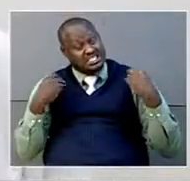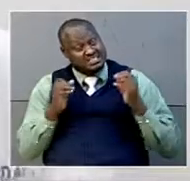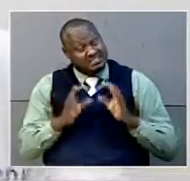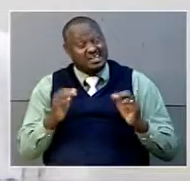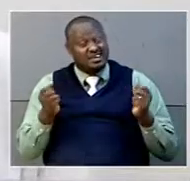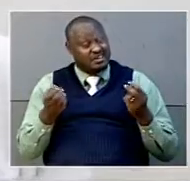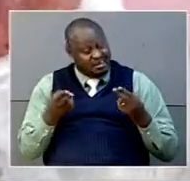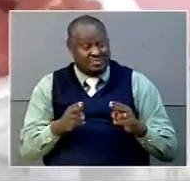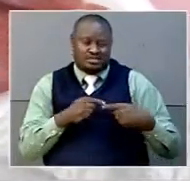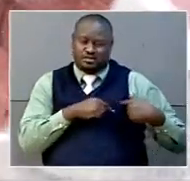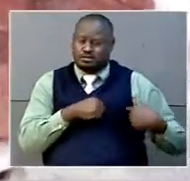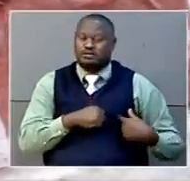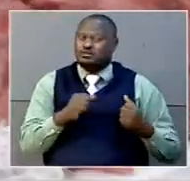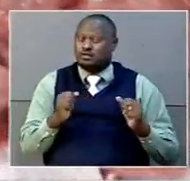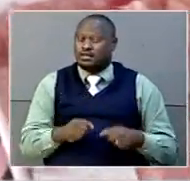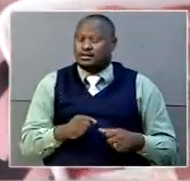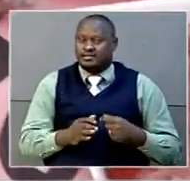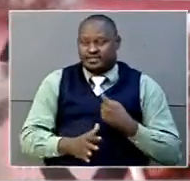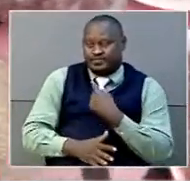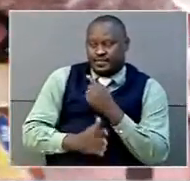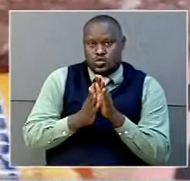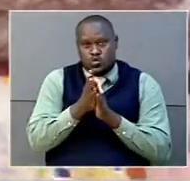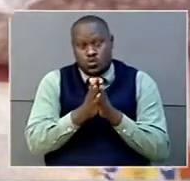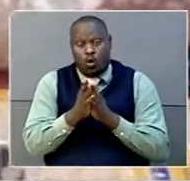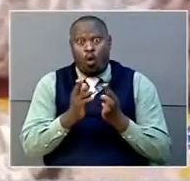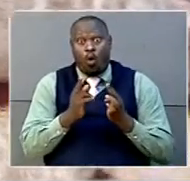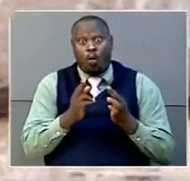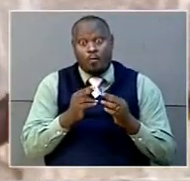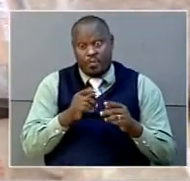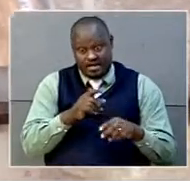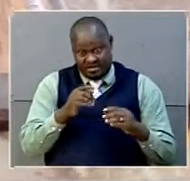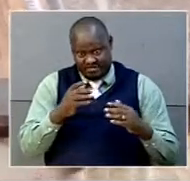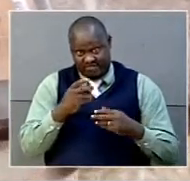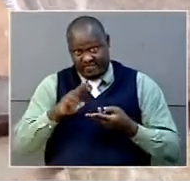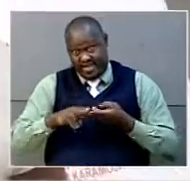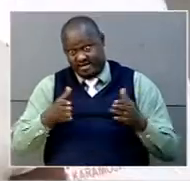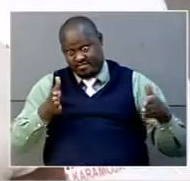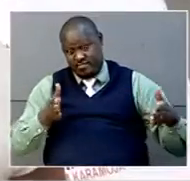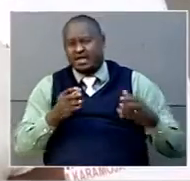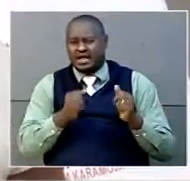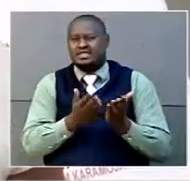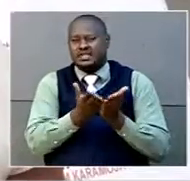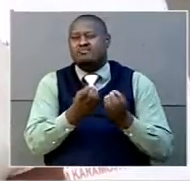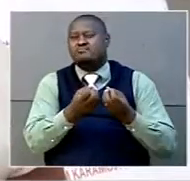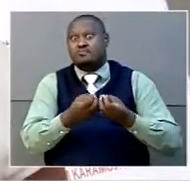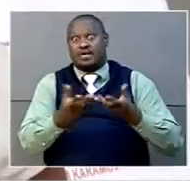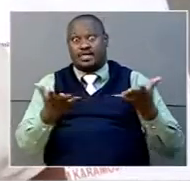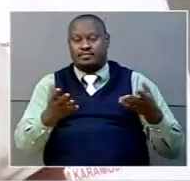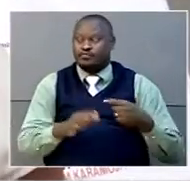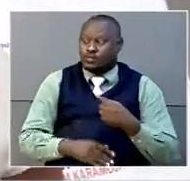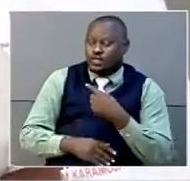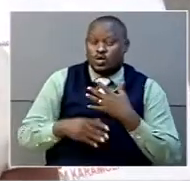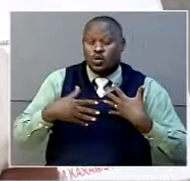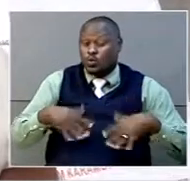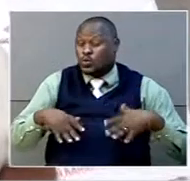develop heart conditions. These are optimistic that by the end of this camp many would have benefited. We have observed a big turn